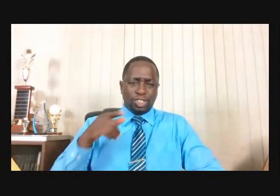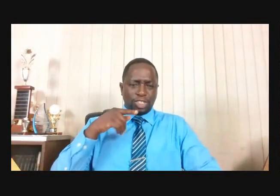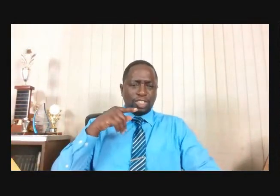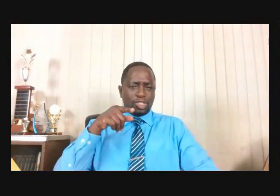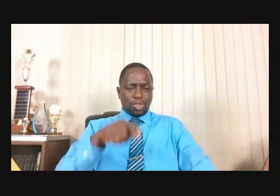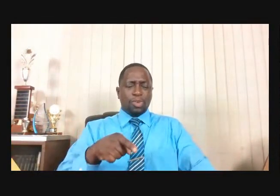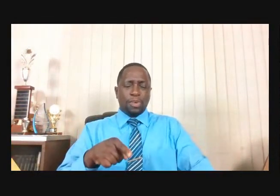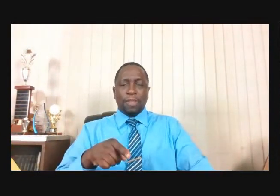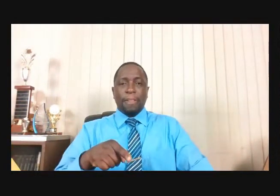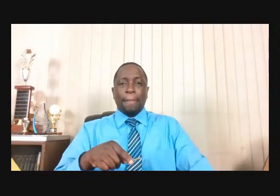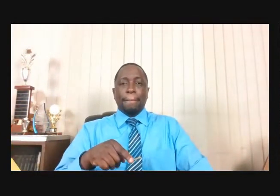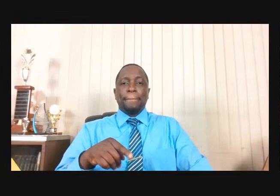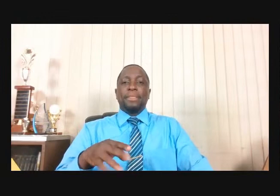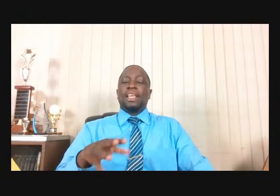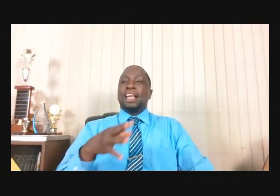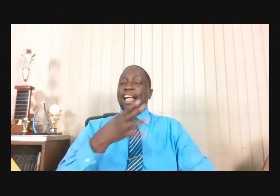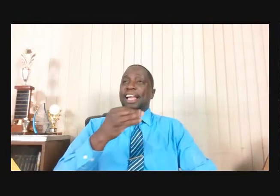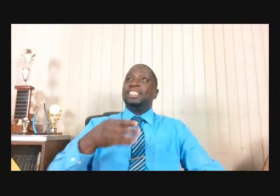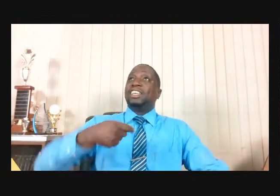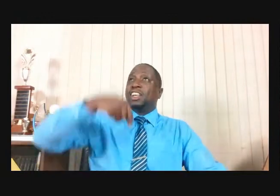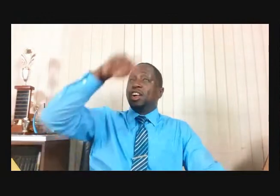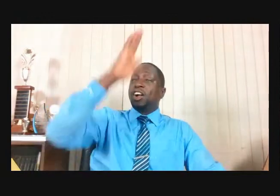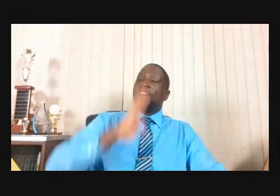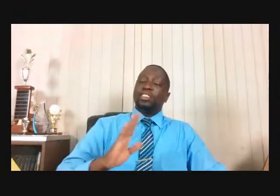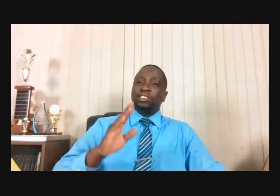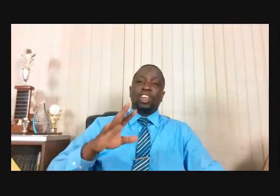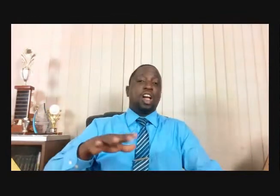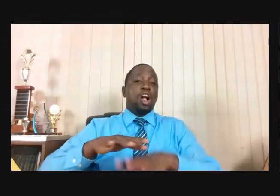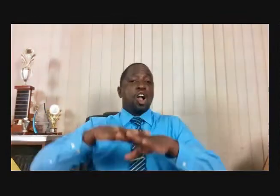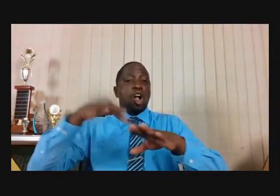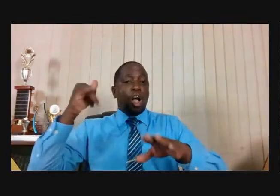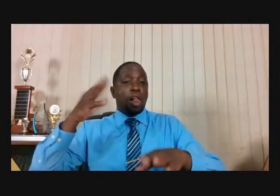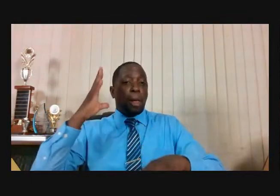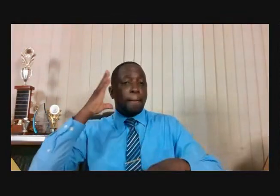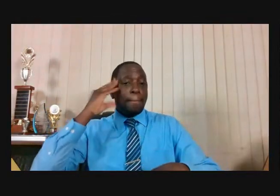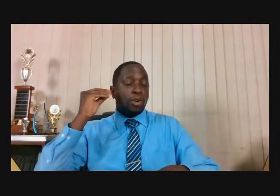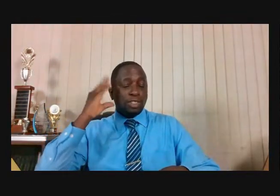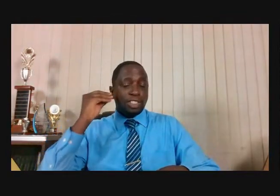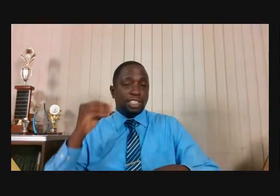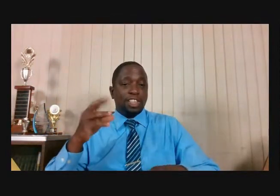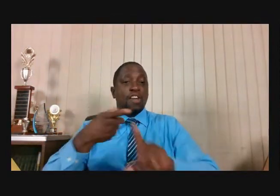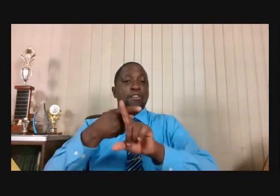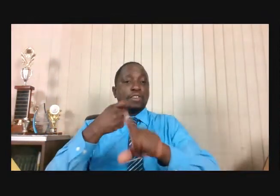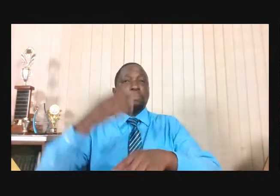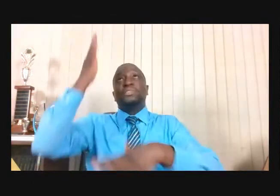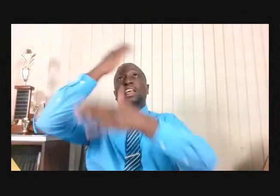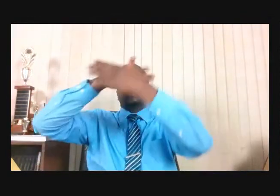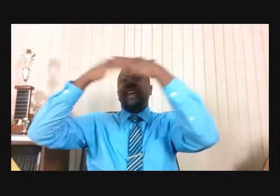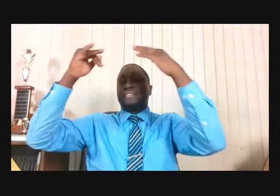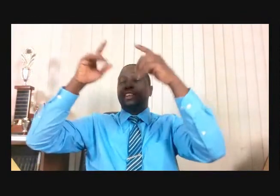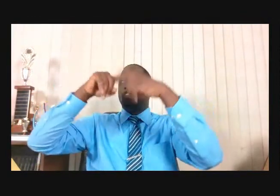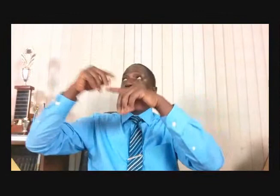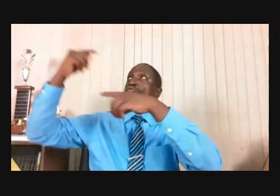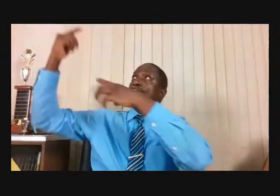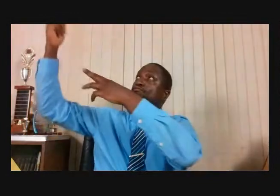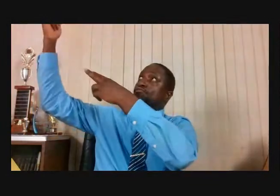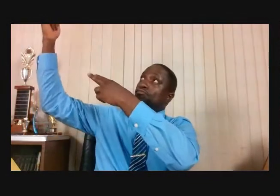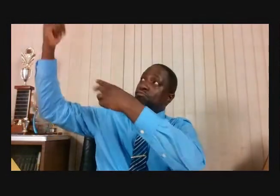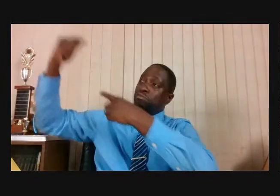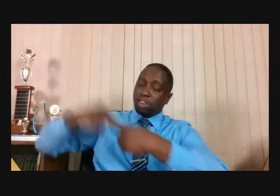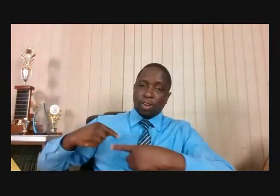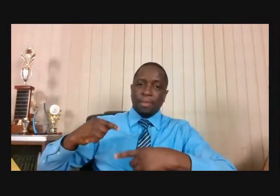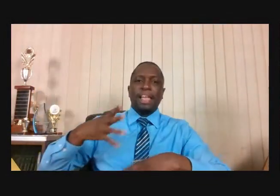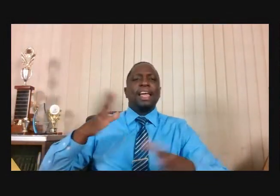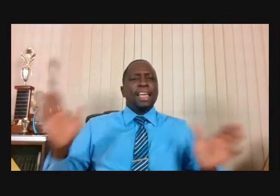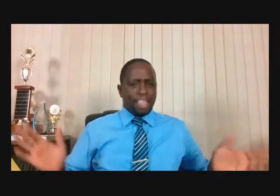my son. Because Moses, I know you know how it feels to be rejected. Moses,